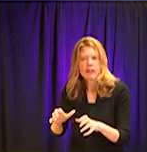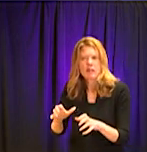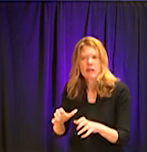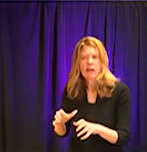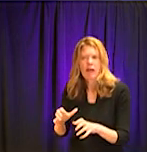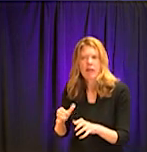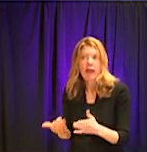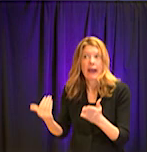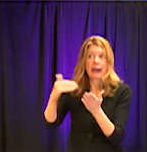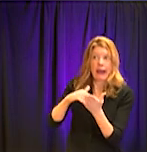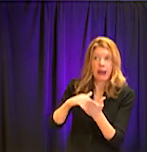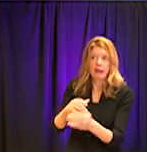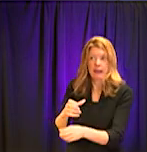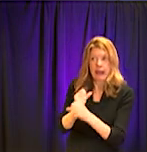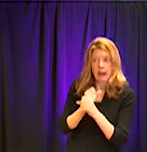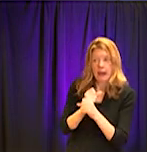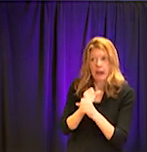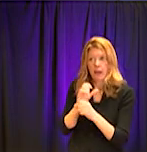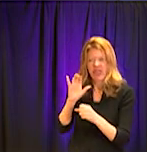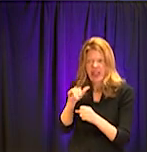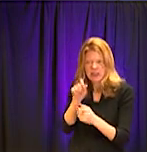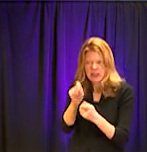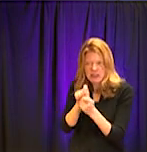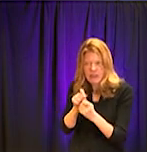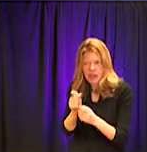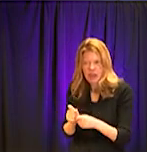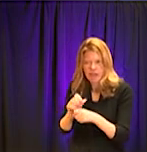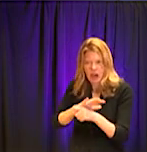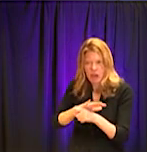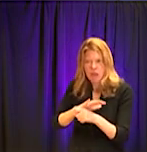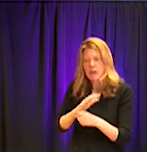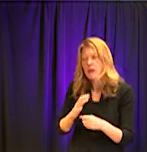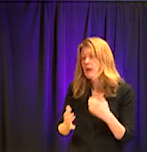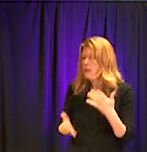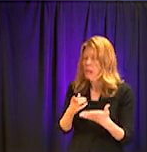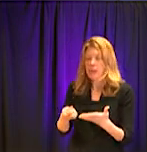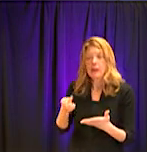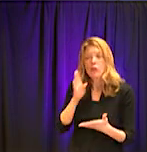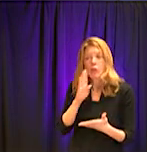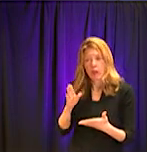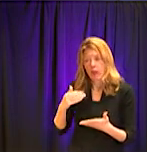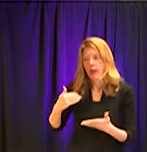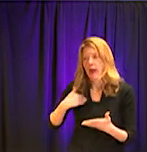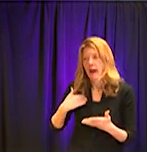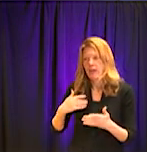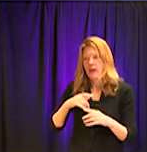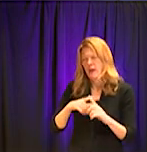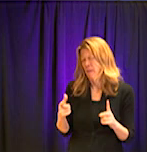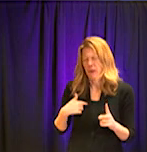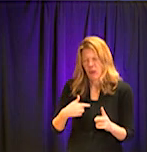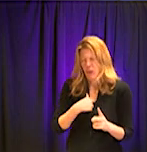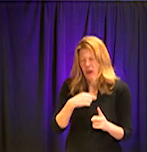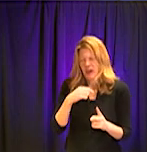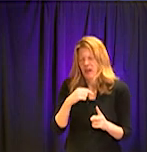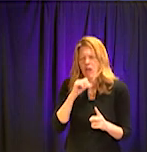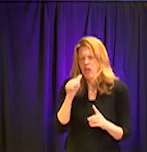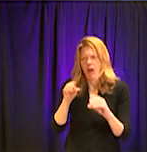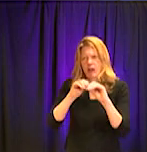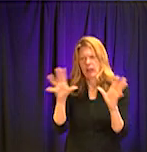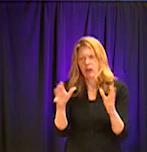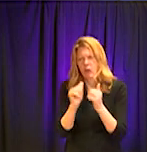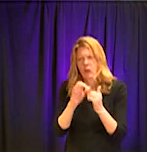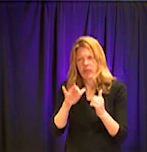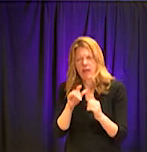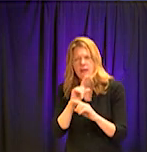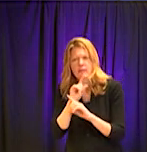or the hope is that for some period after you recover, you'll have some immunity from that virus, but it, the answer is not crystal clear. And, and we, we've got to